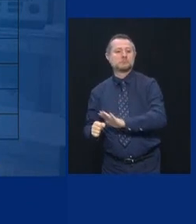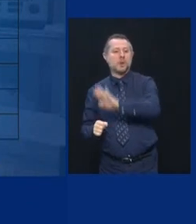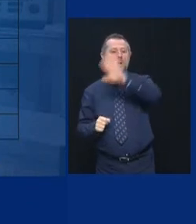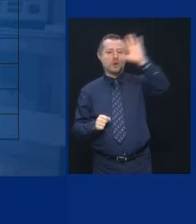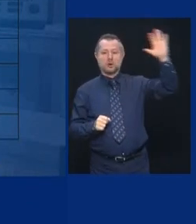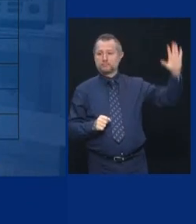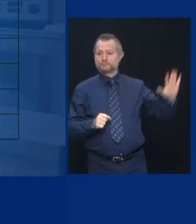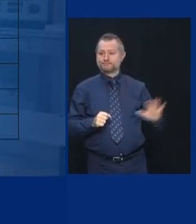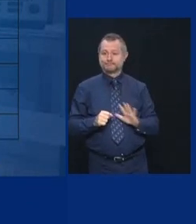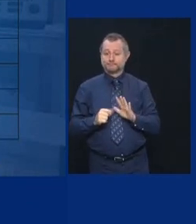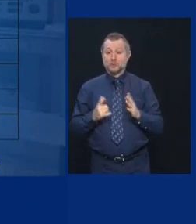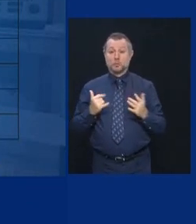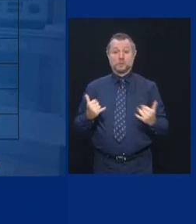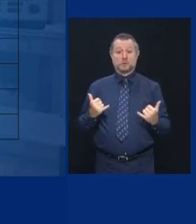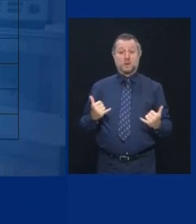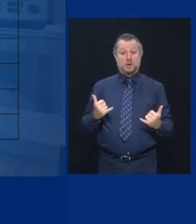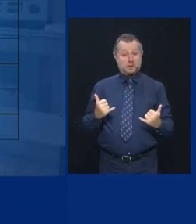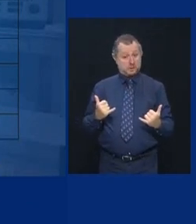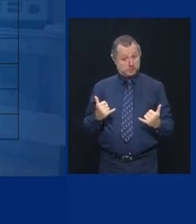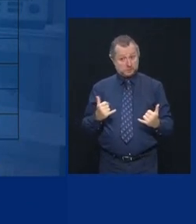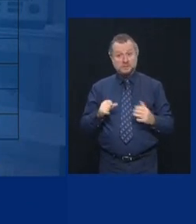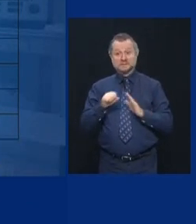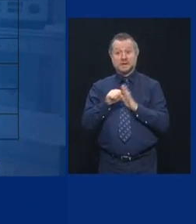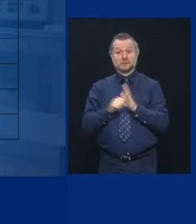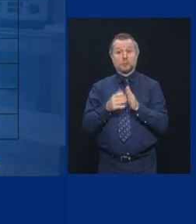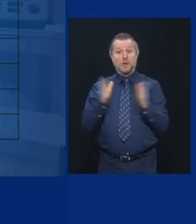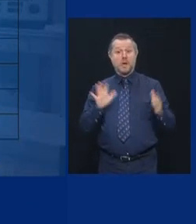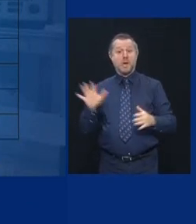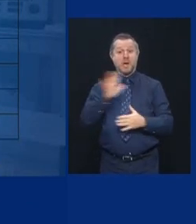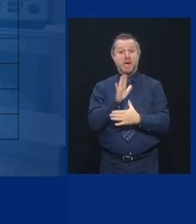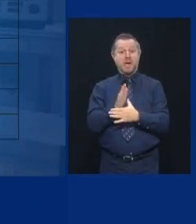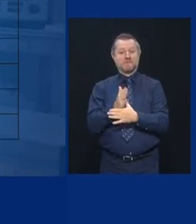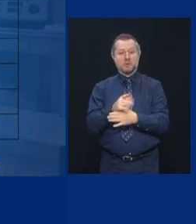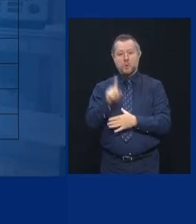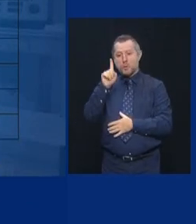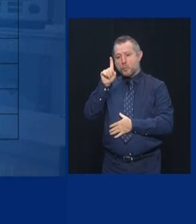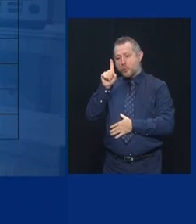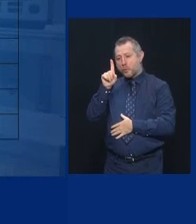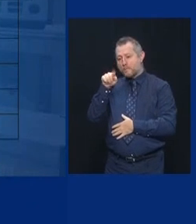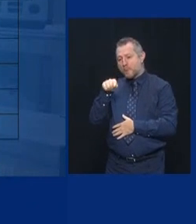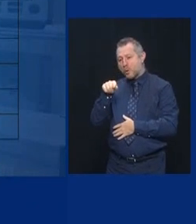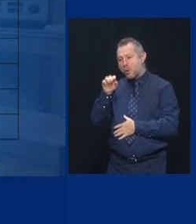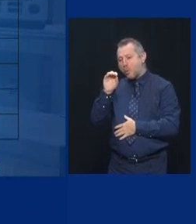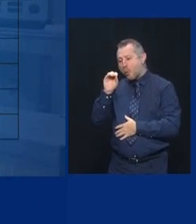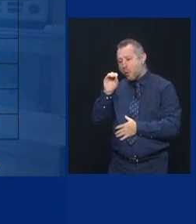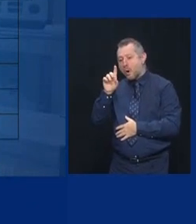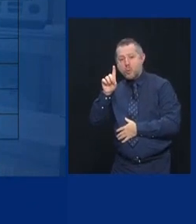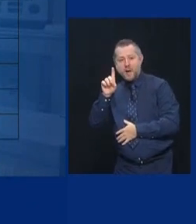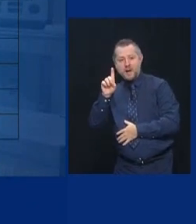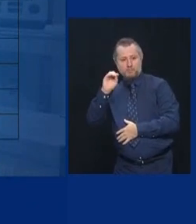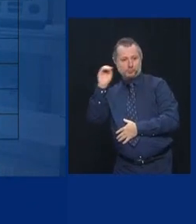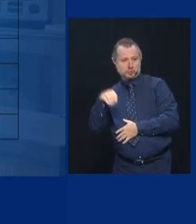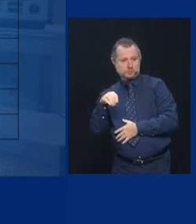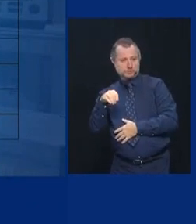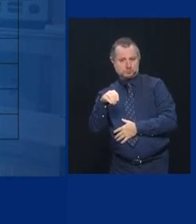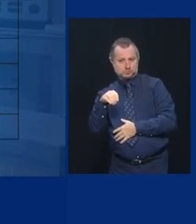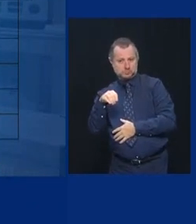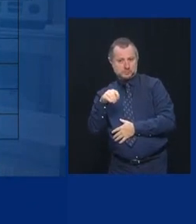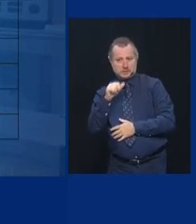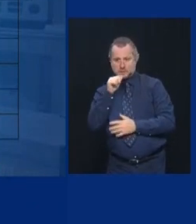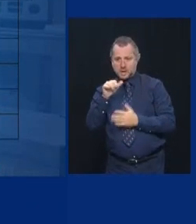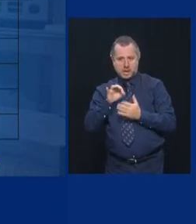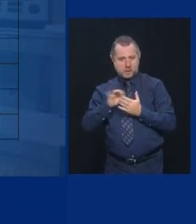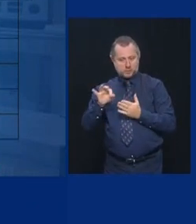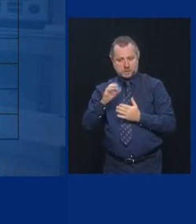positivity rate, is 1.01 outside of the hotspot zip codes.